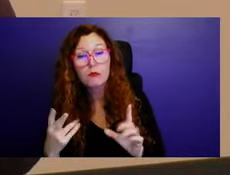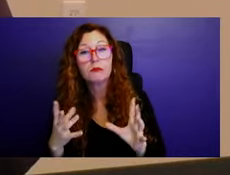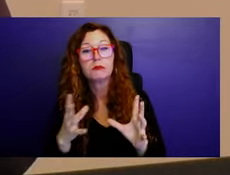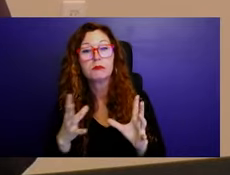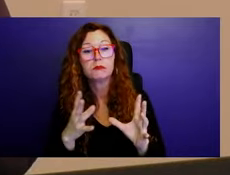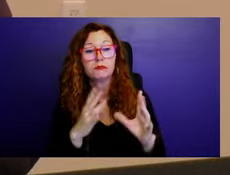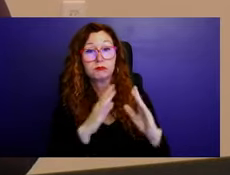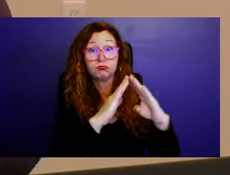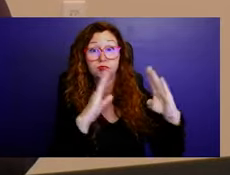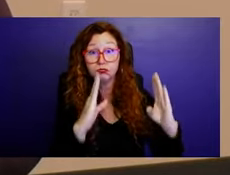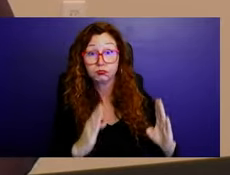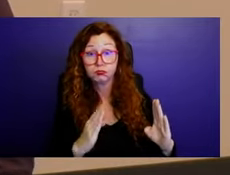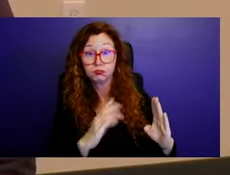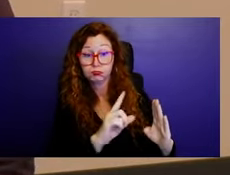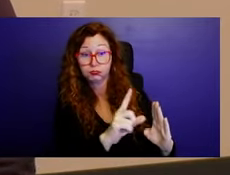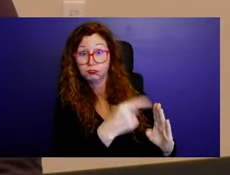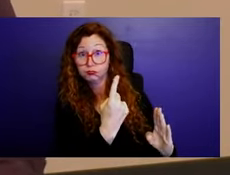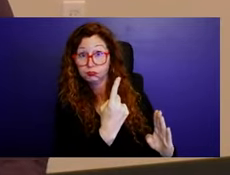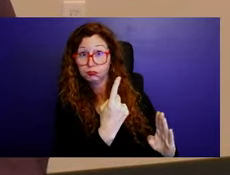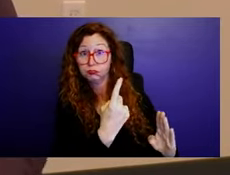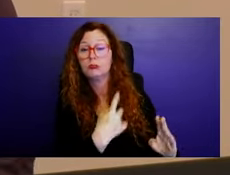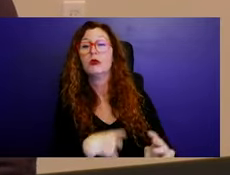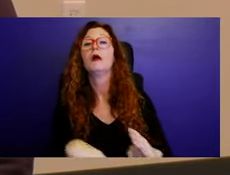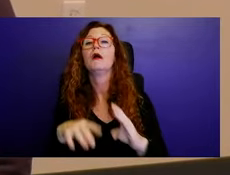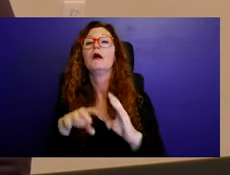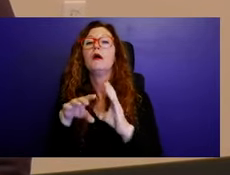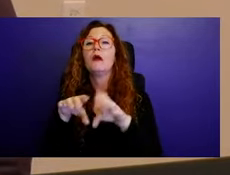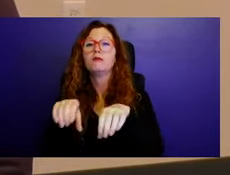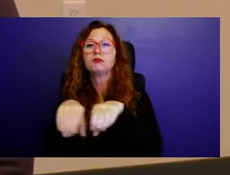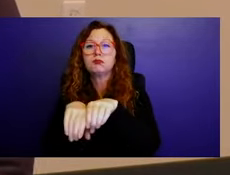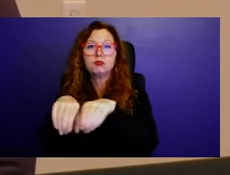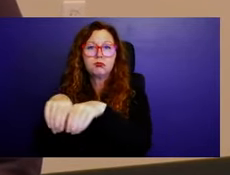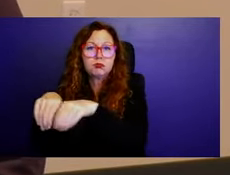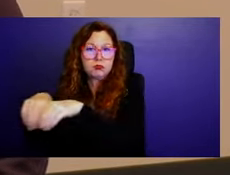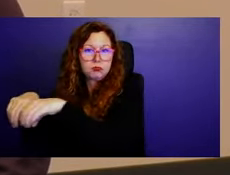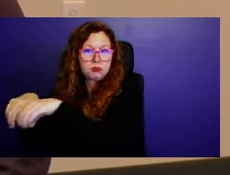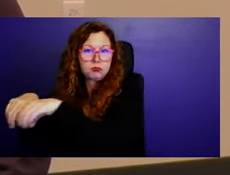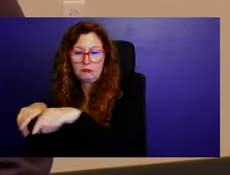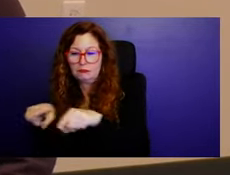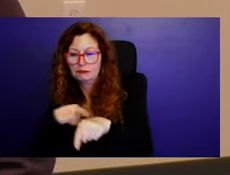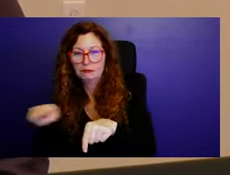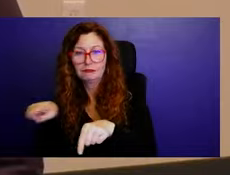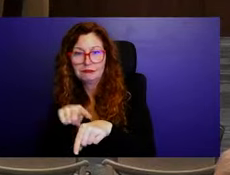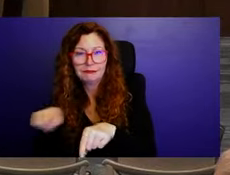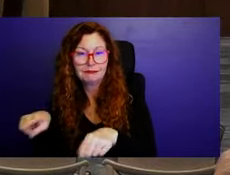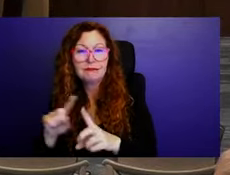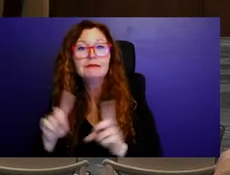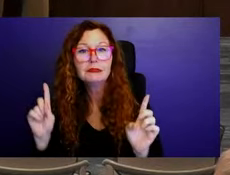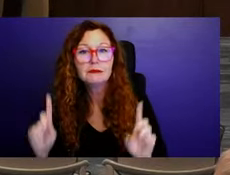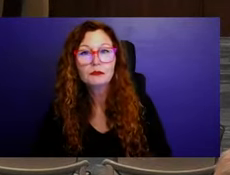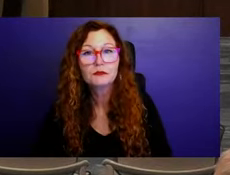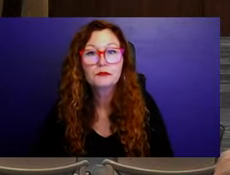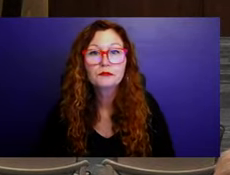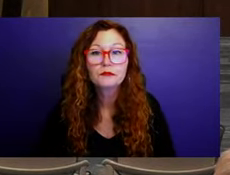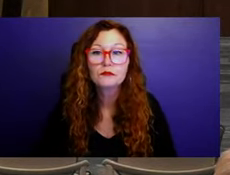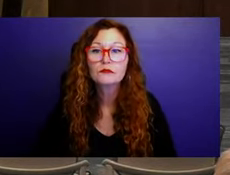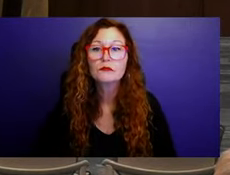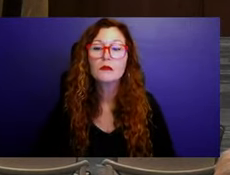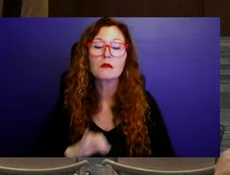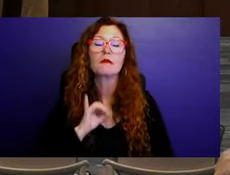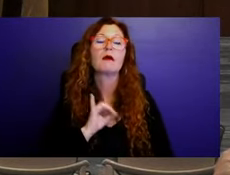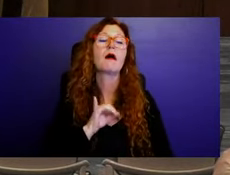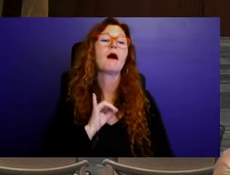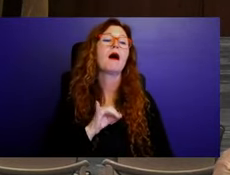applies. So that's one, some of the distinguishing factors that led SAP to approving this request. Okay. That makes sense. Uh,